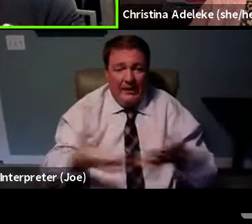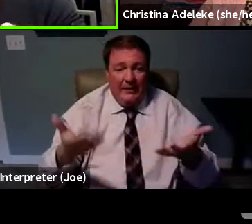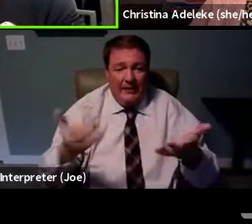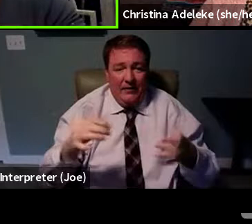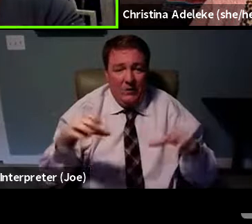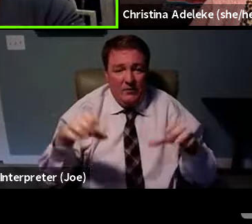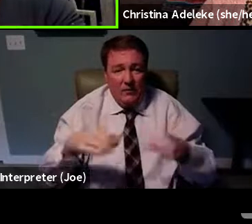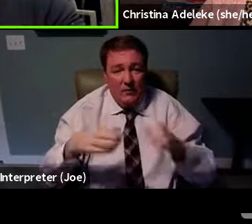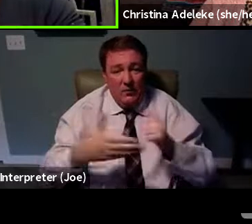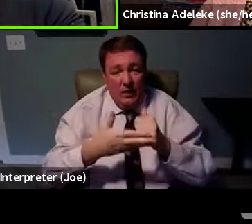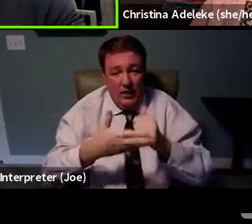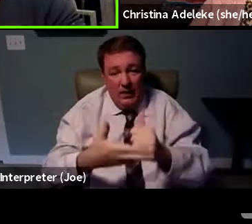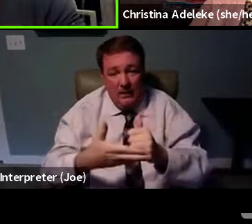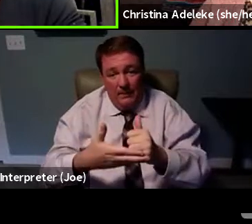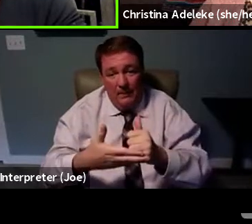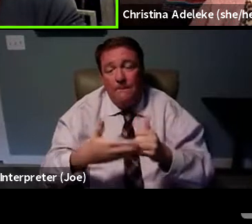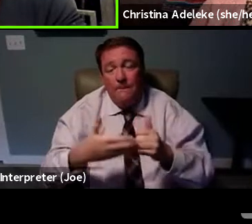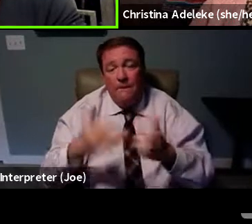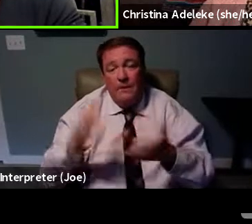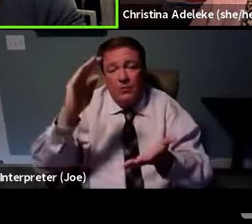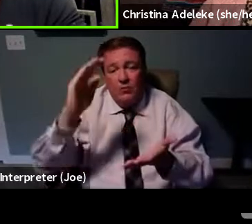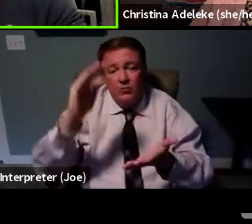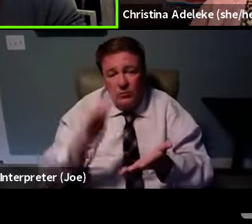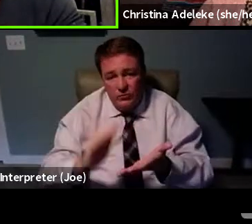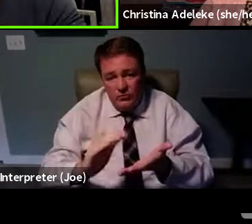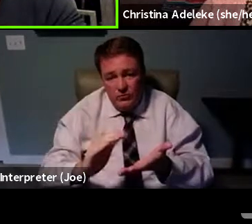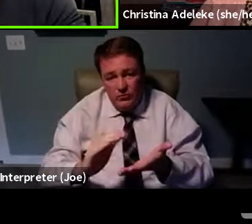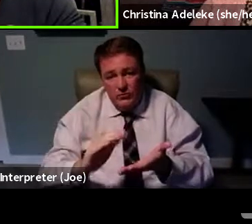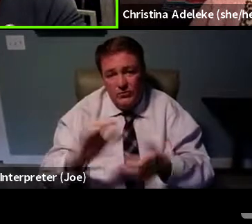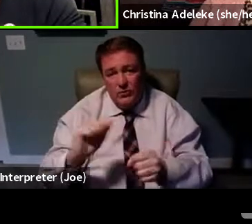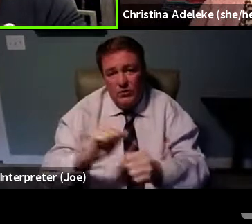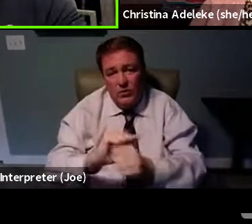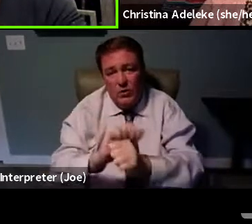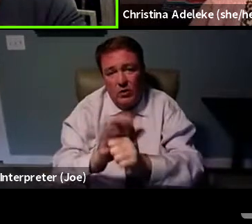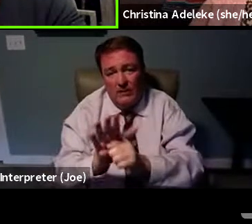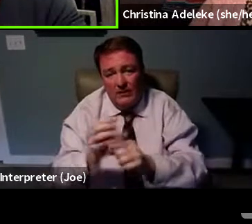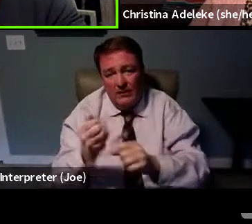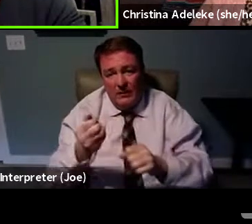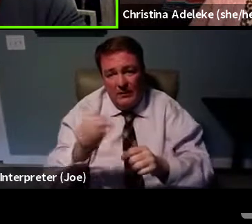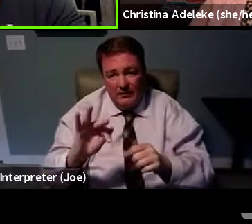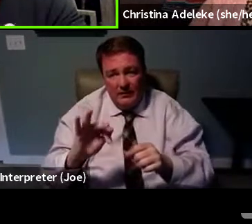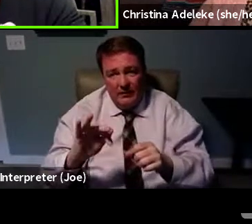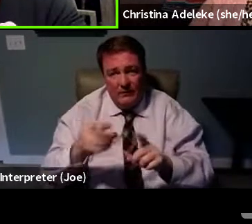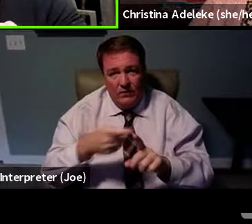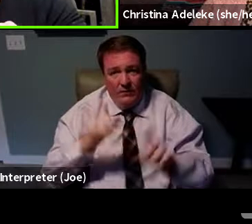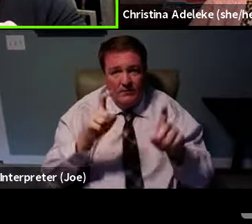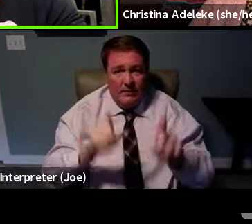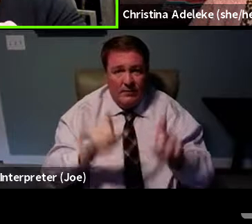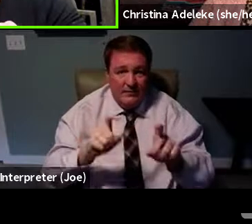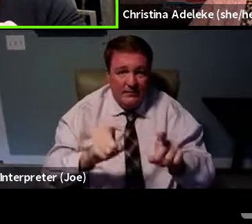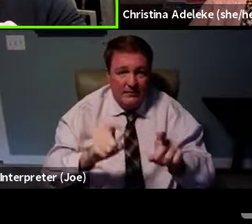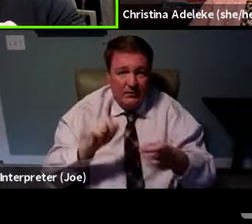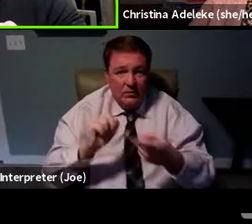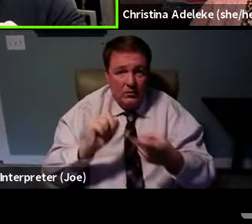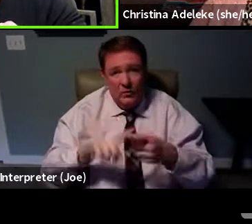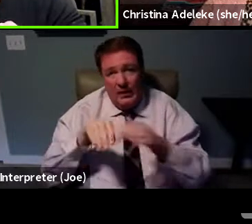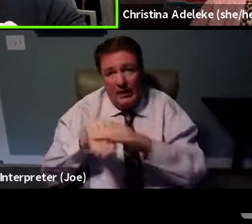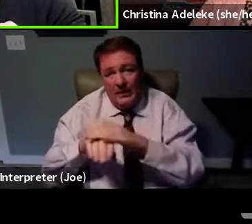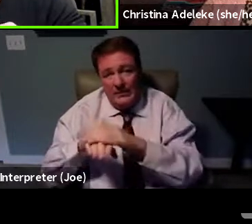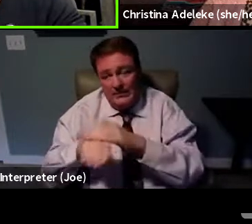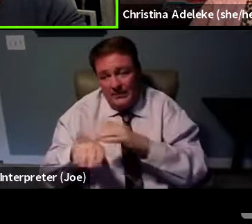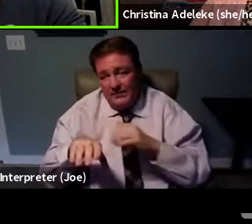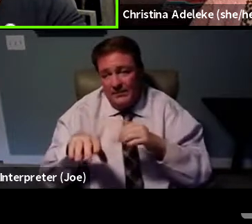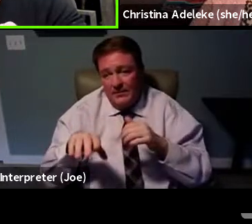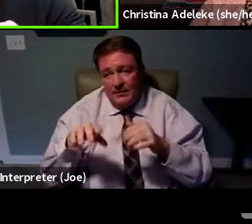done to help lessen COVID-19, from testing, to access in